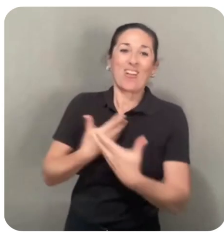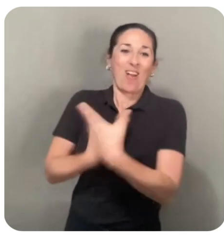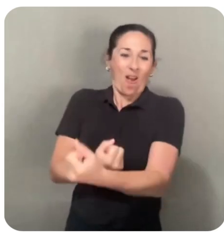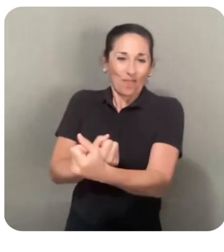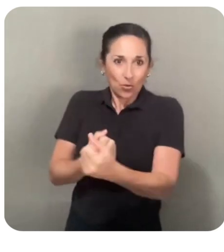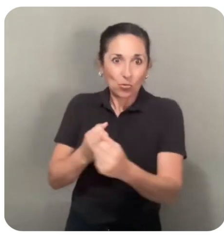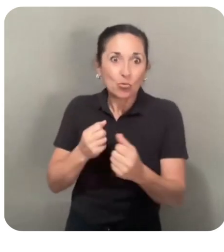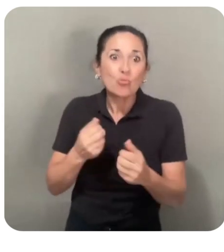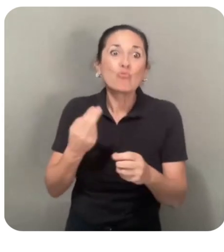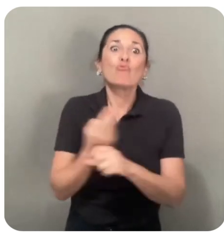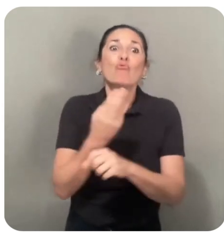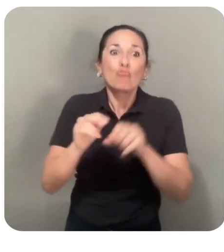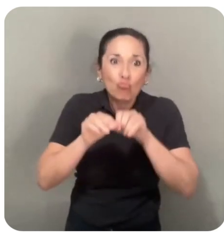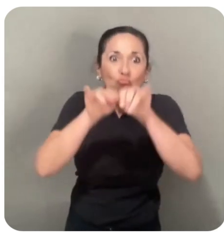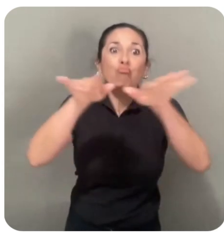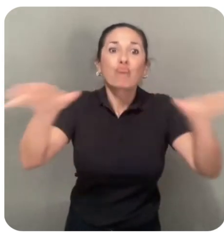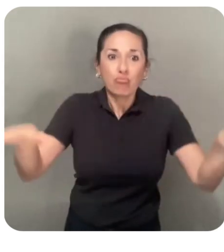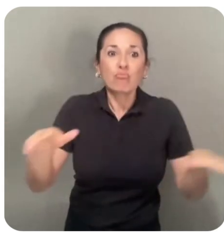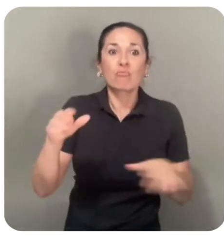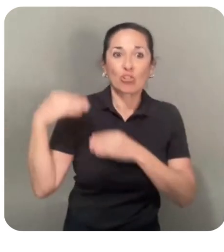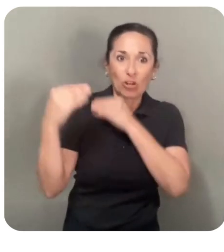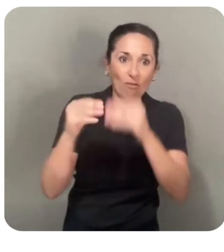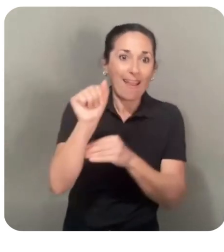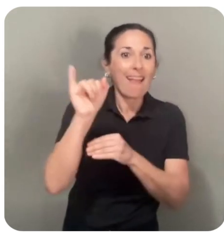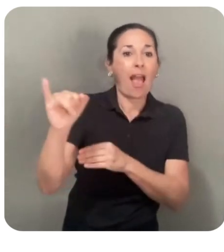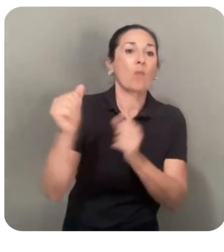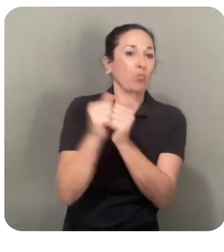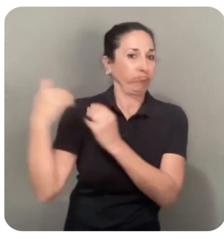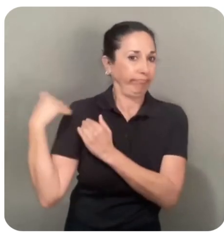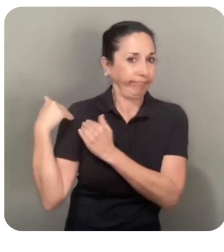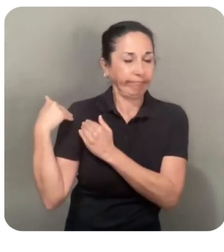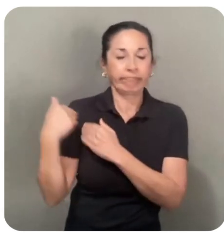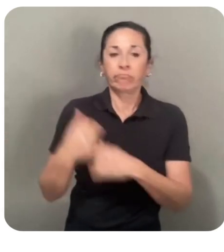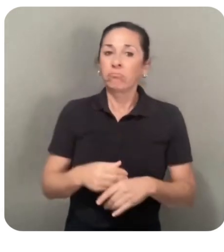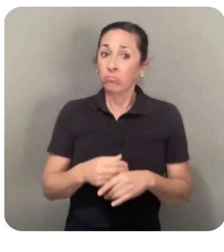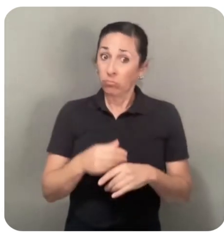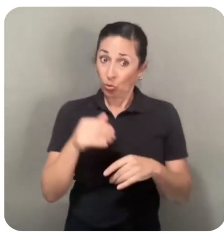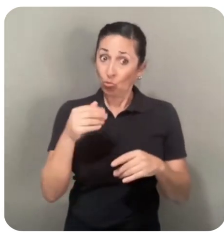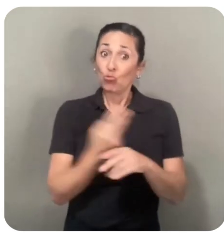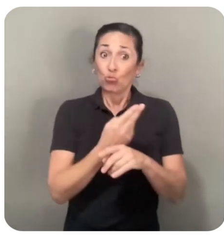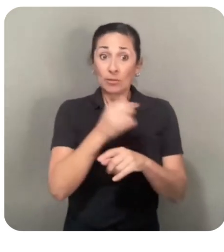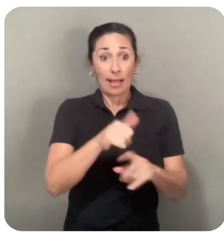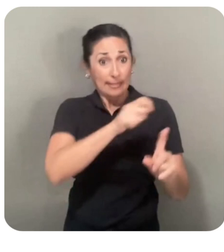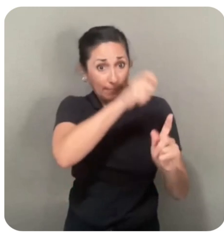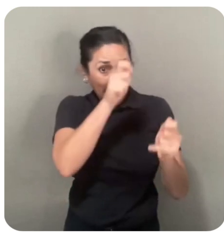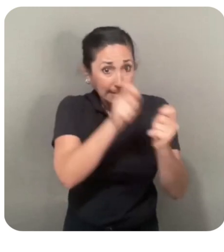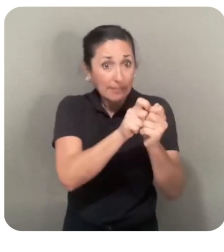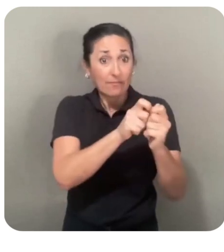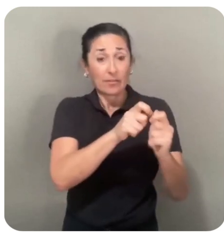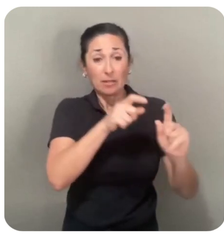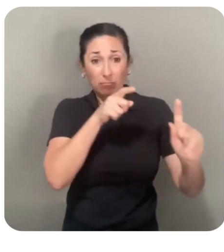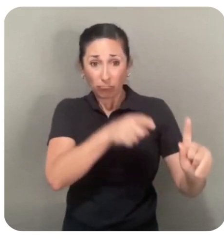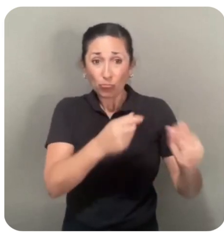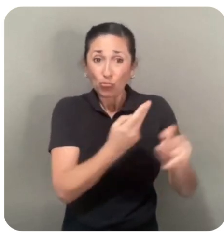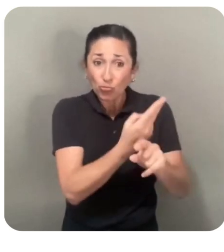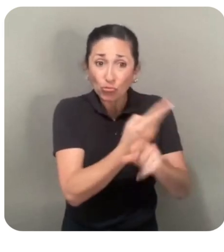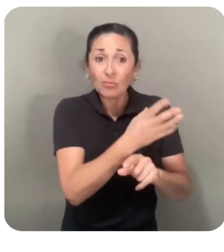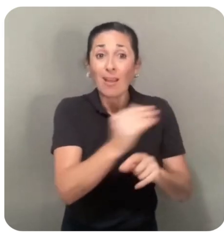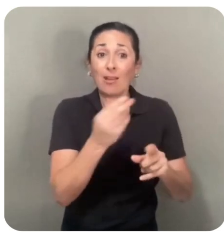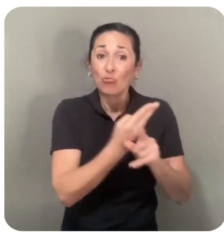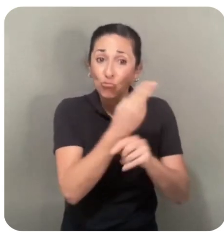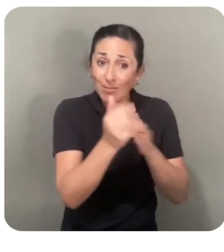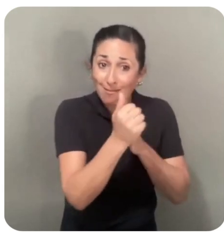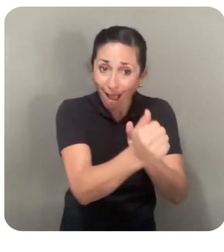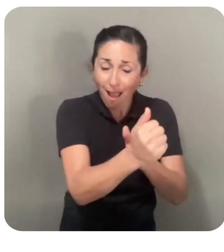generative AI responsibly. This framework is tailored to specific use cases and aligns with our responsible use guide,